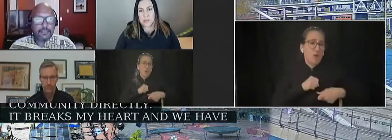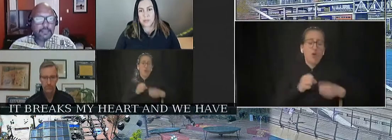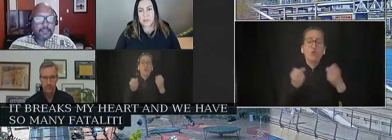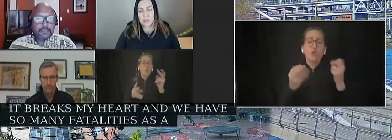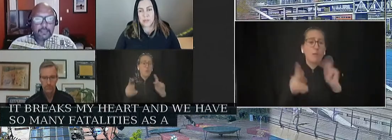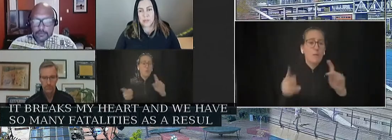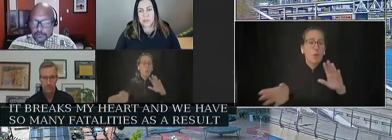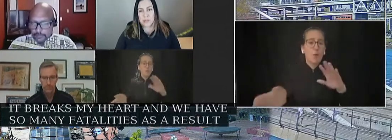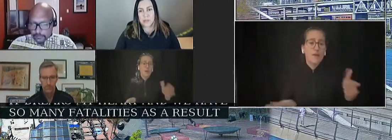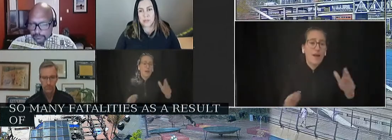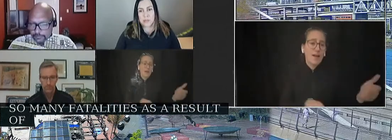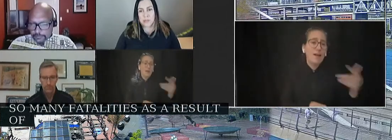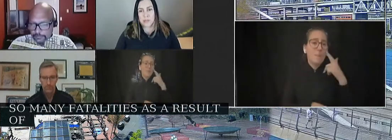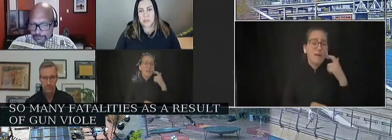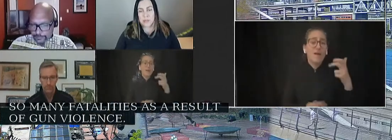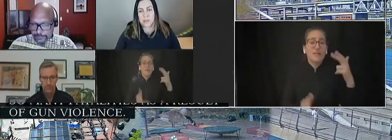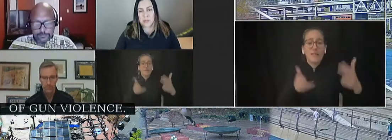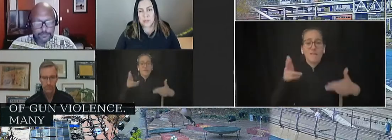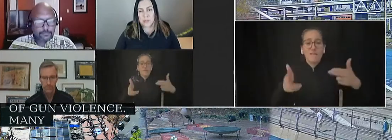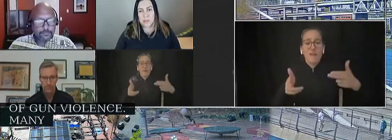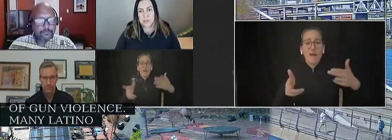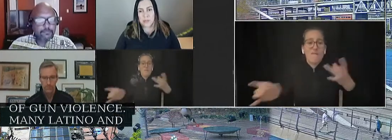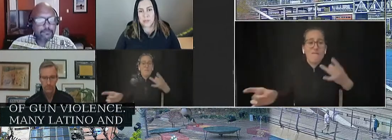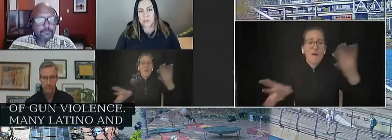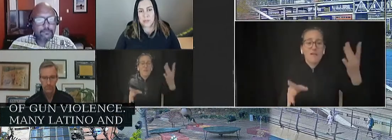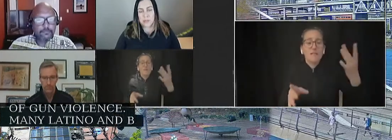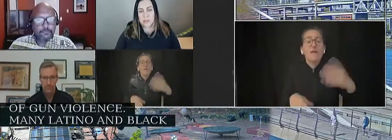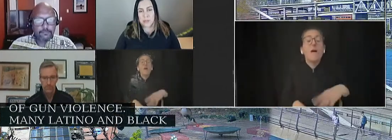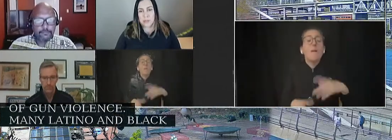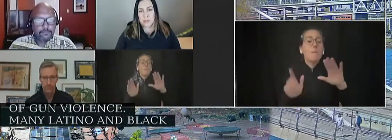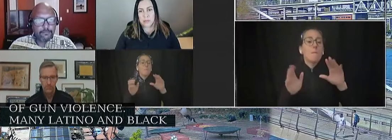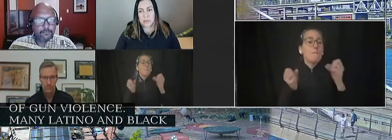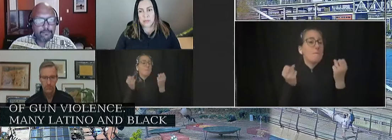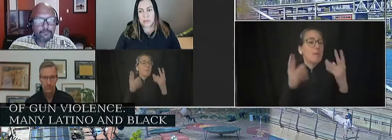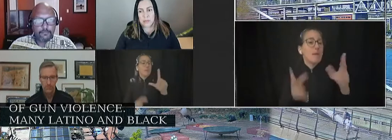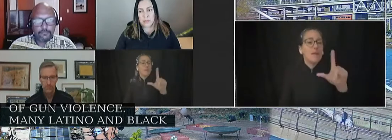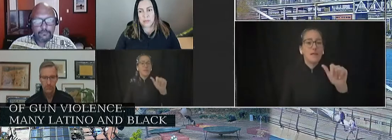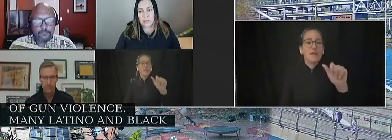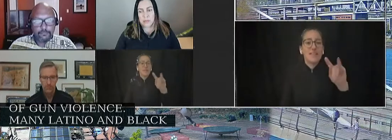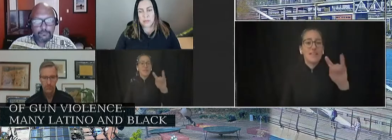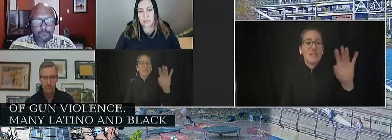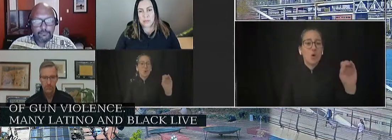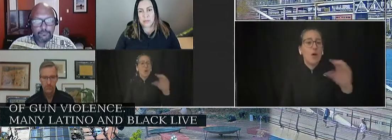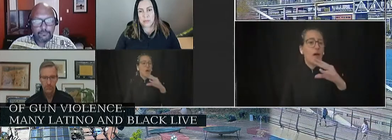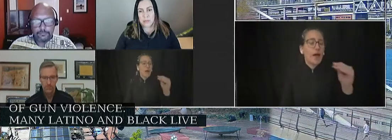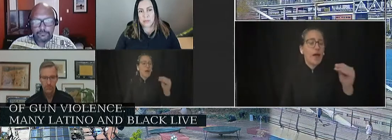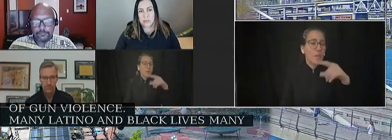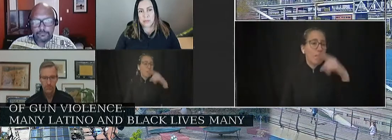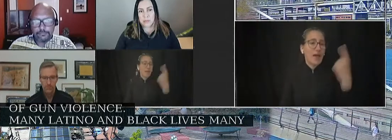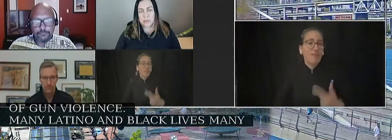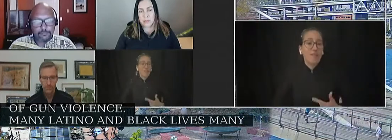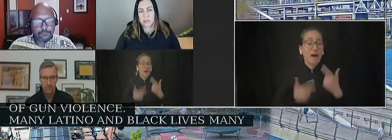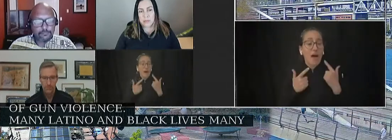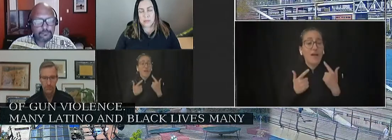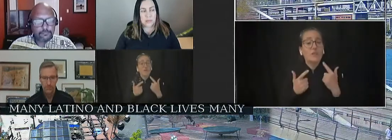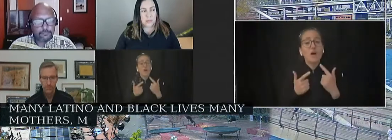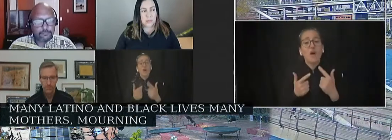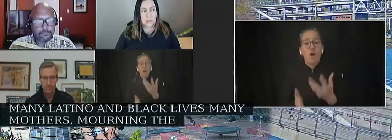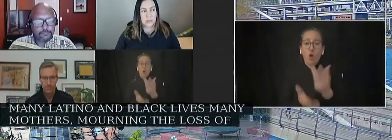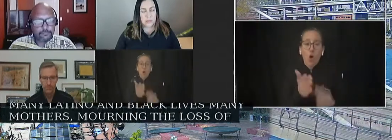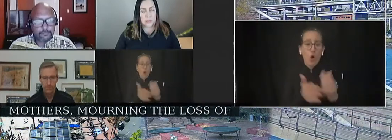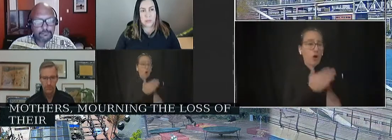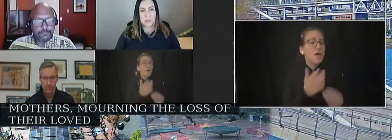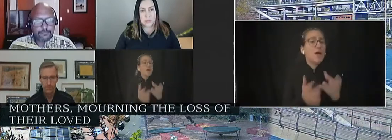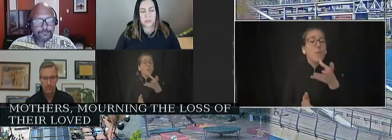violence. Many Latino and Black lives were lost, and many mothers were Black now mourning the loss of their loved ones due to a gun